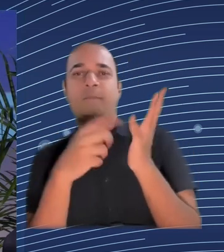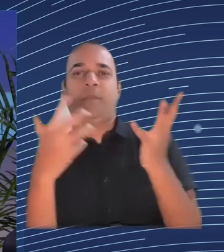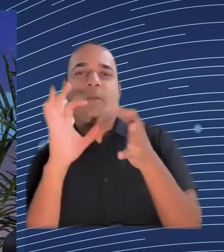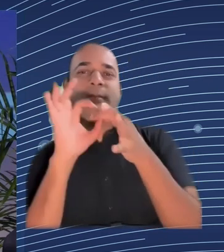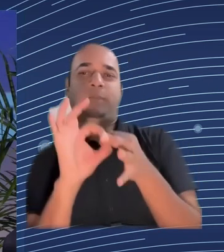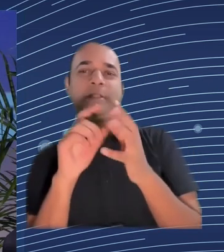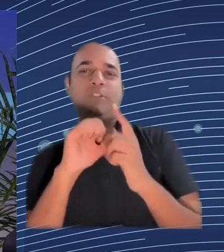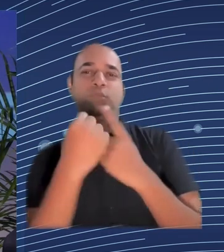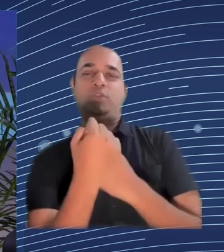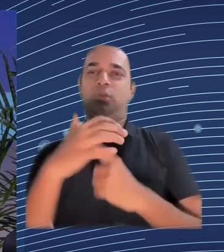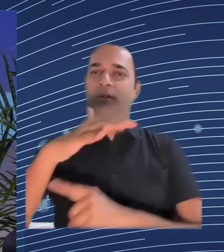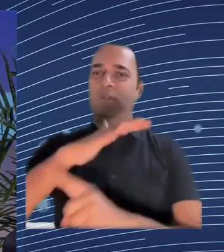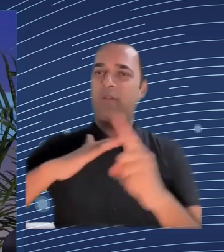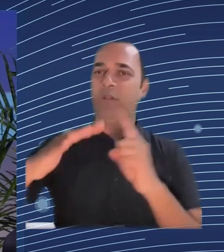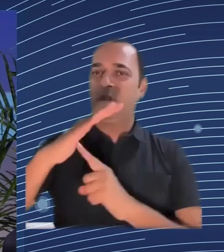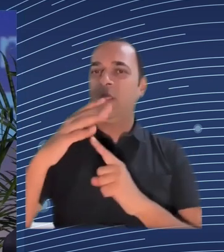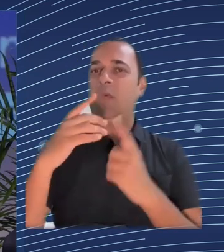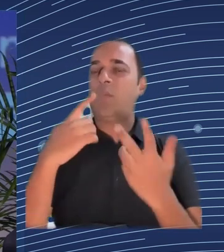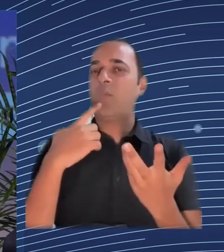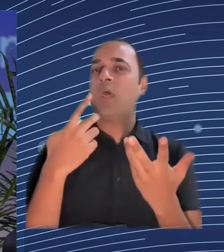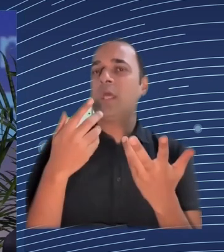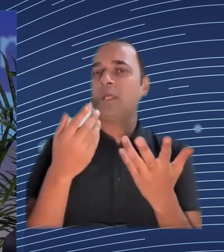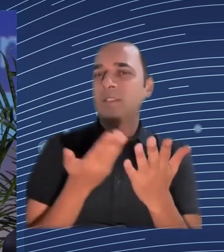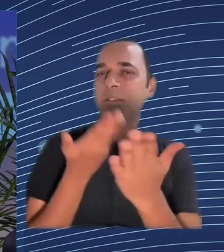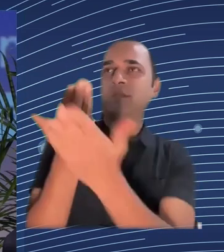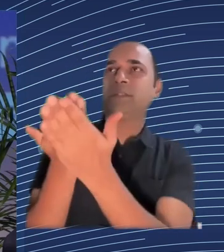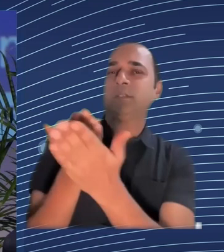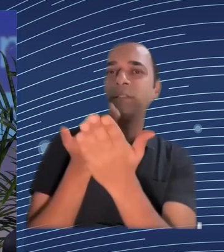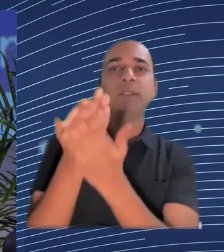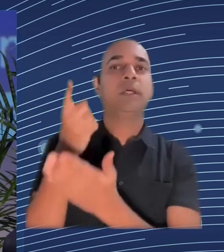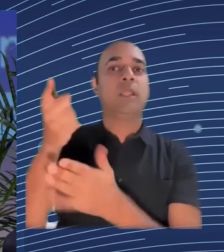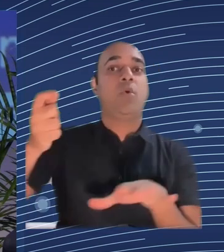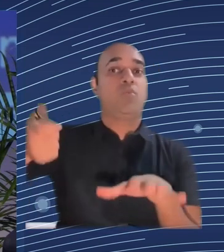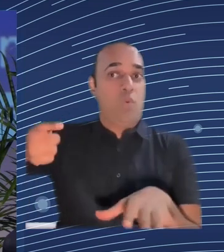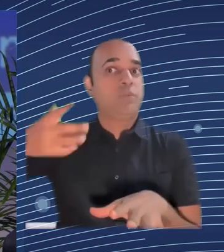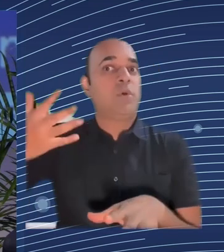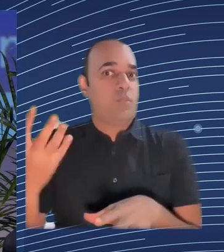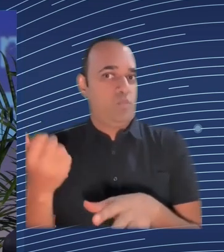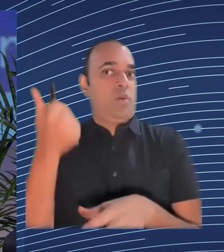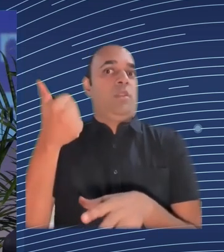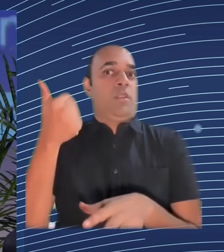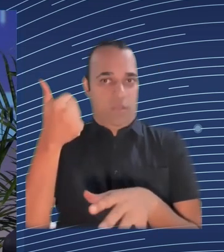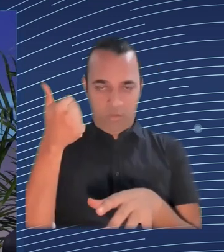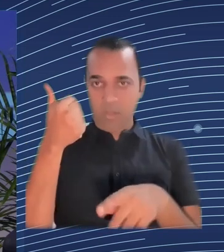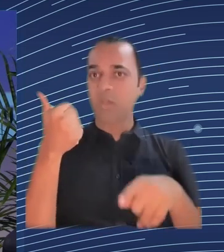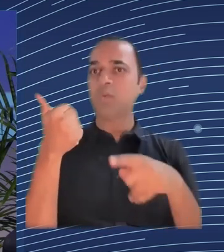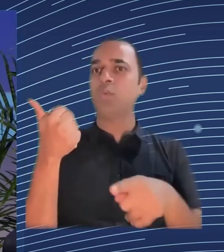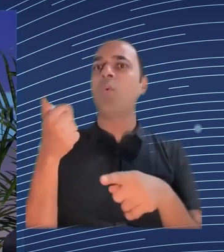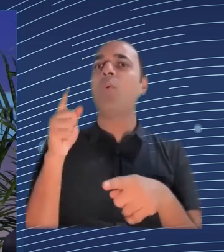,000 euros now so there's no compliance there's no payment there's no enforcement